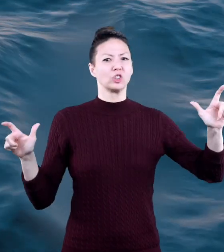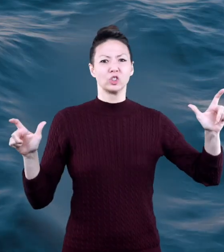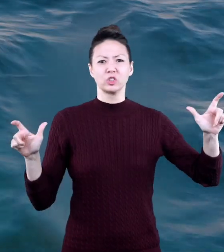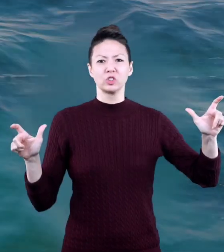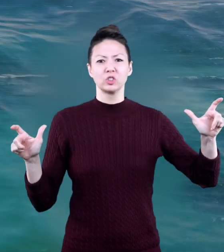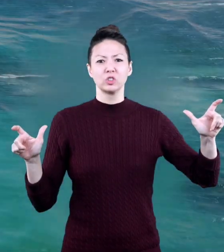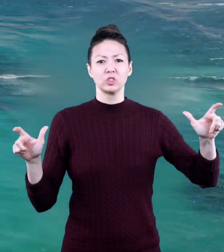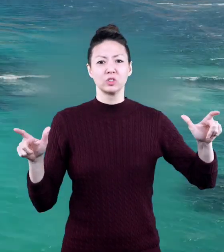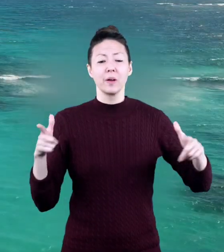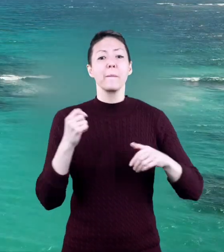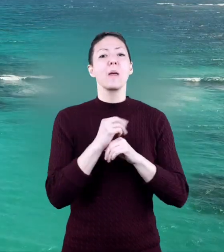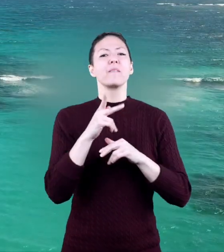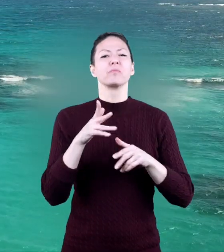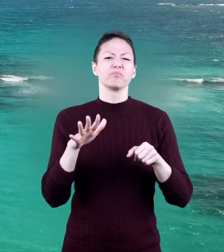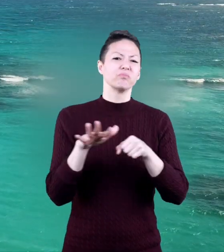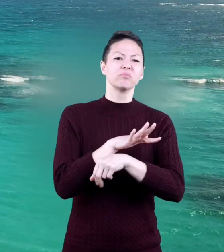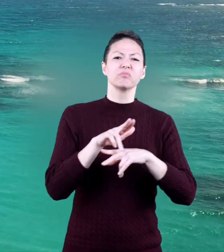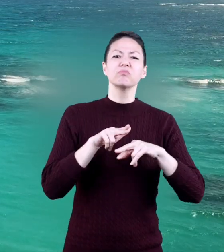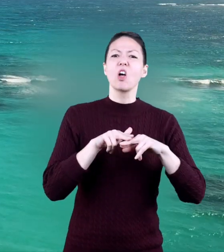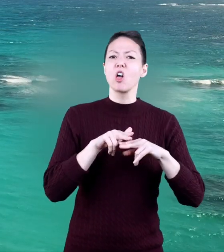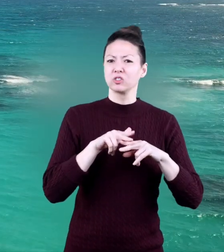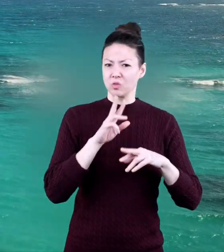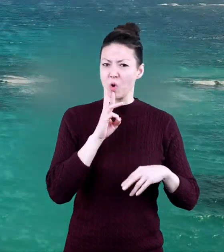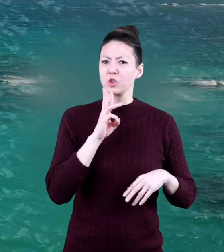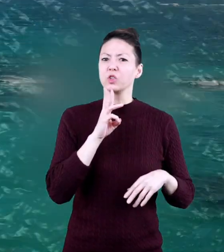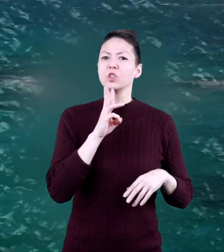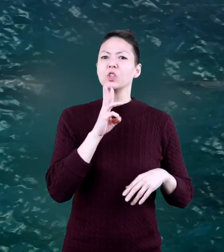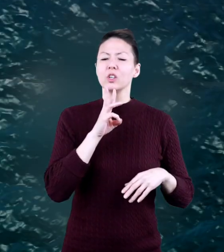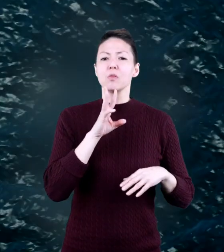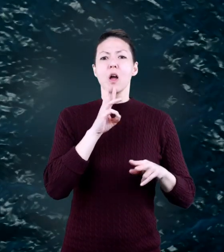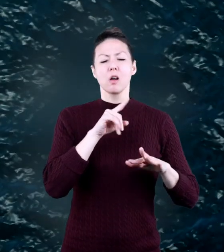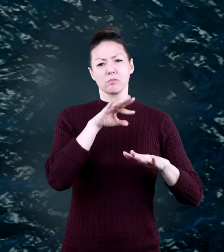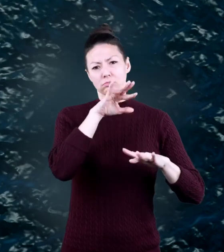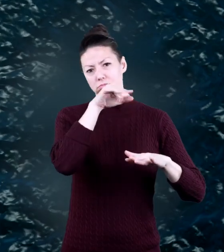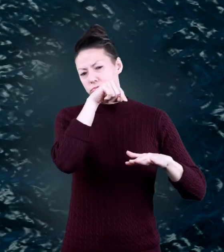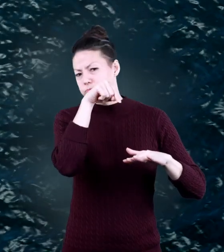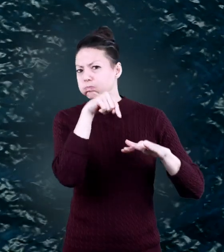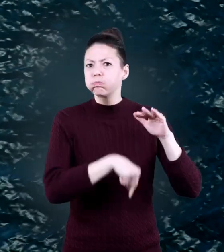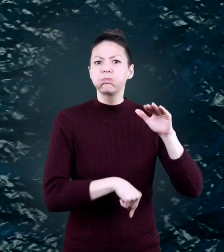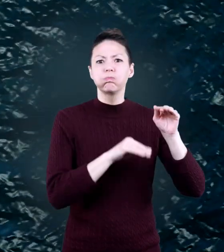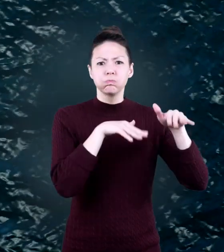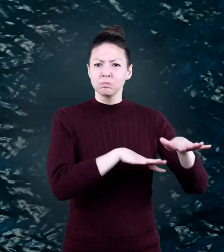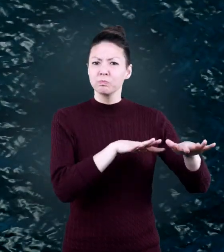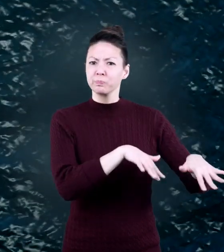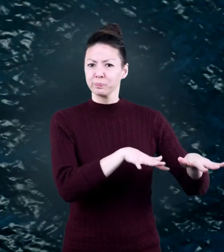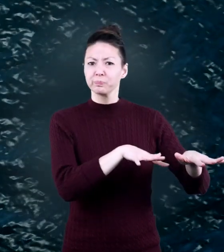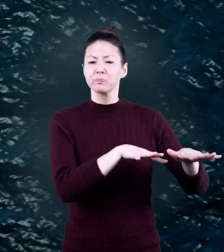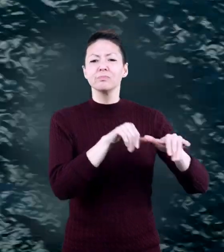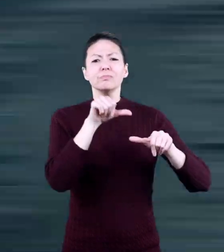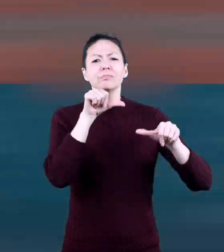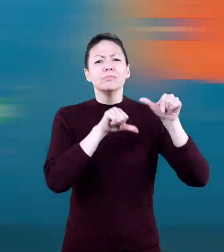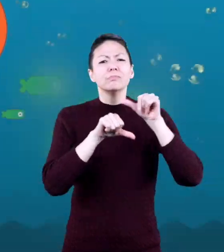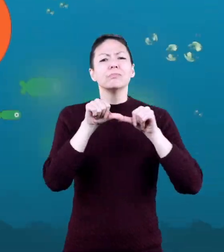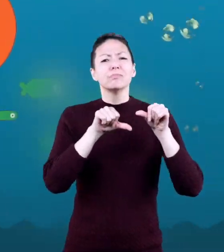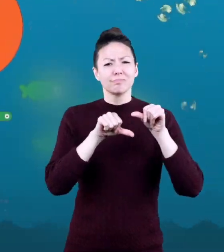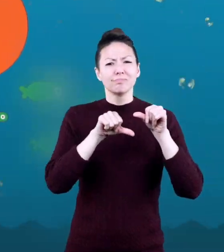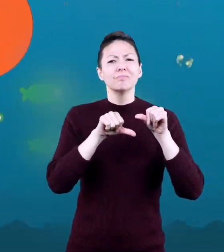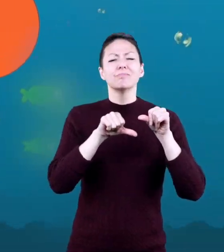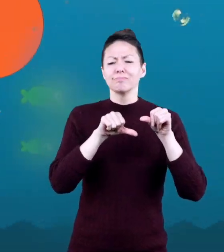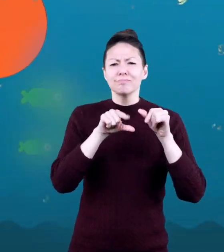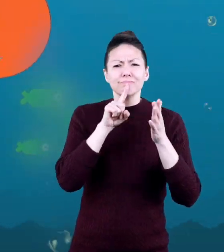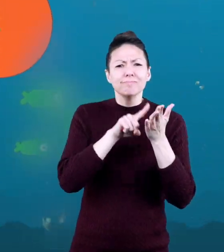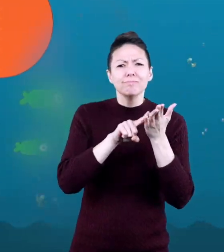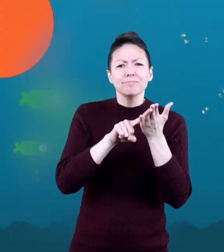planet they are made up of salt water the ocean is deep in fact only